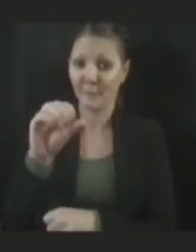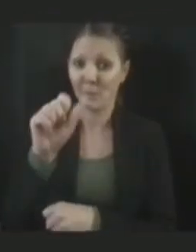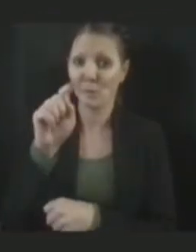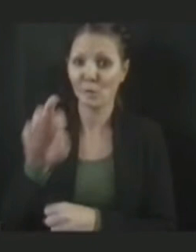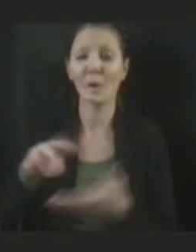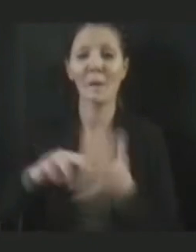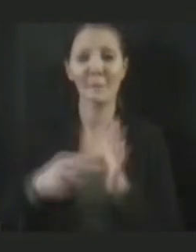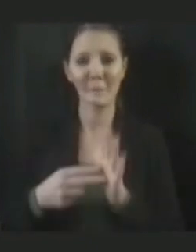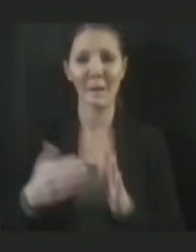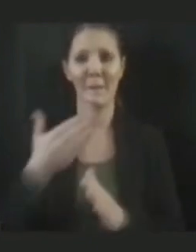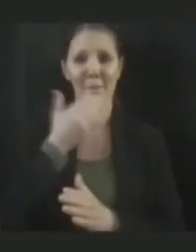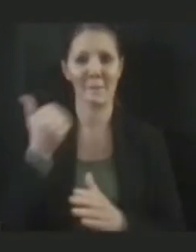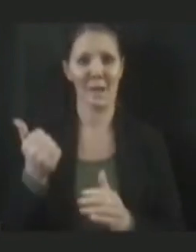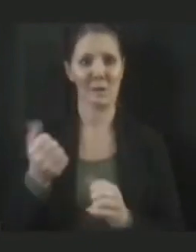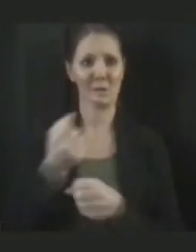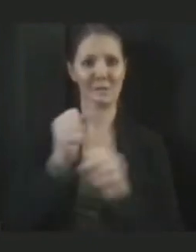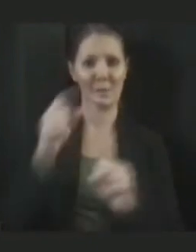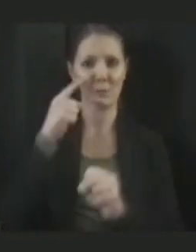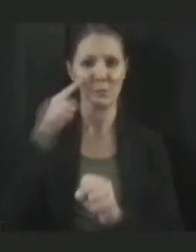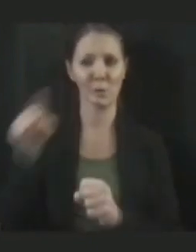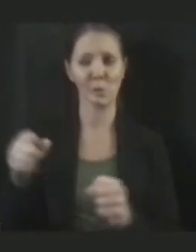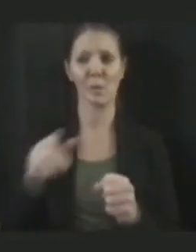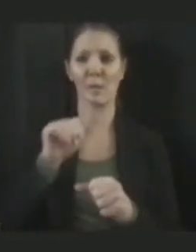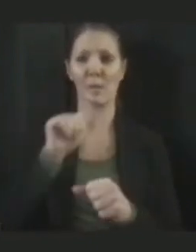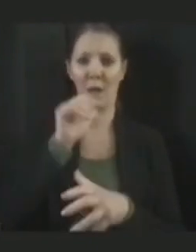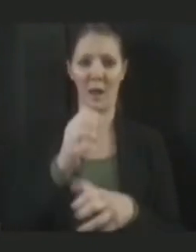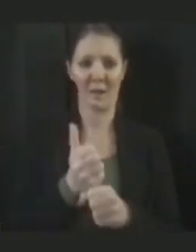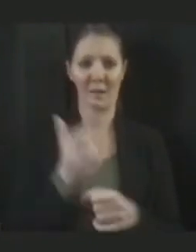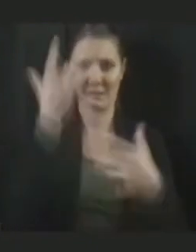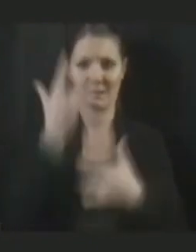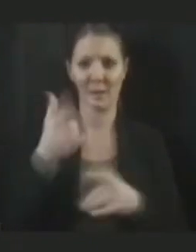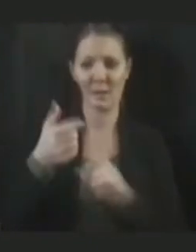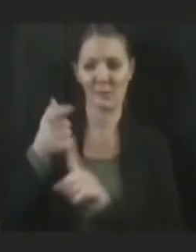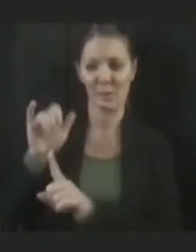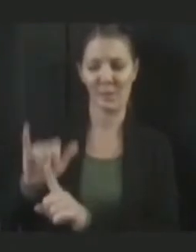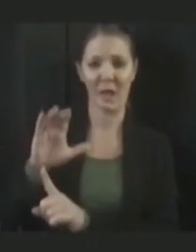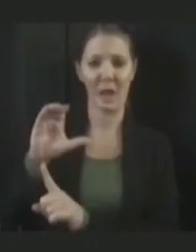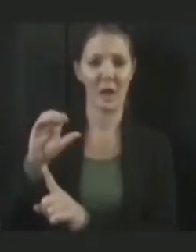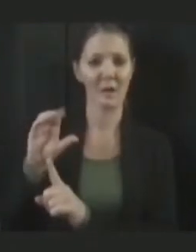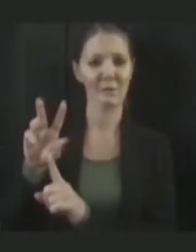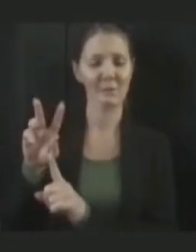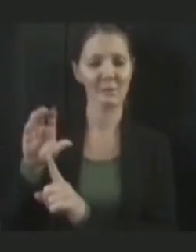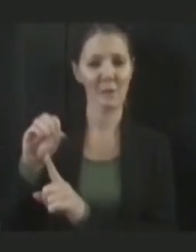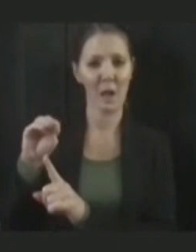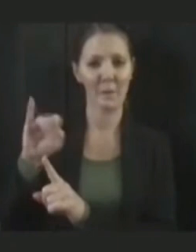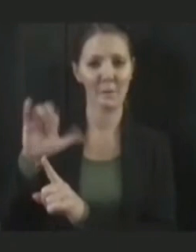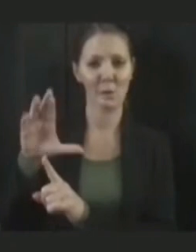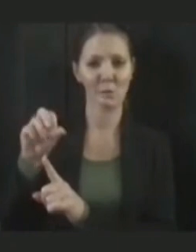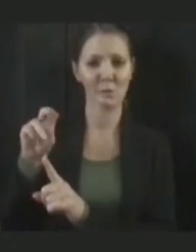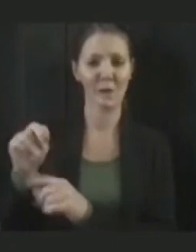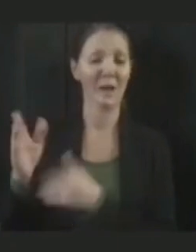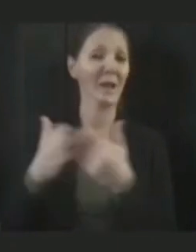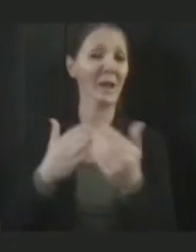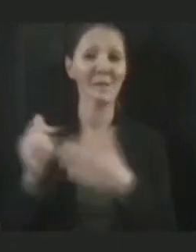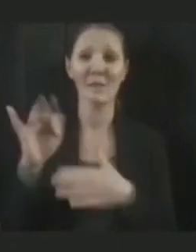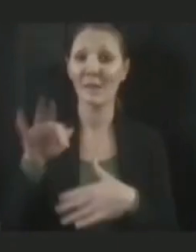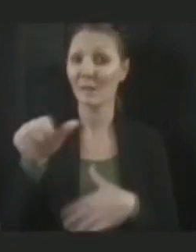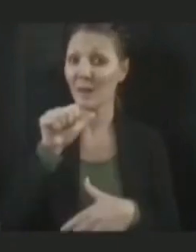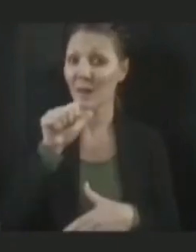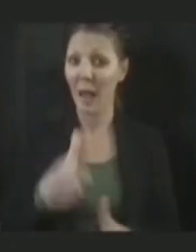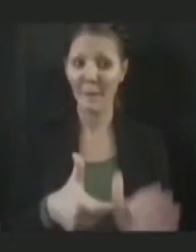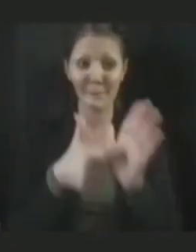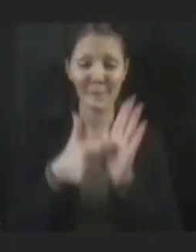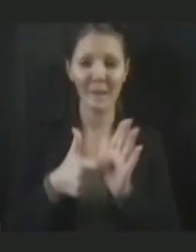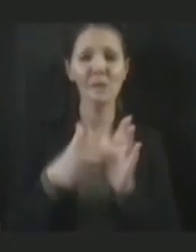variant. And we really strongly encourage everyone to go out and get it, even if you don't have a mandate on you. So the plan then is, even